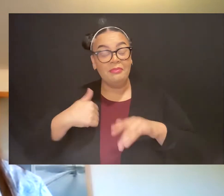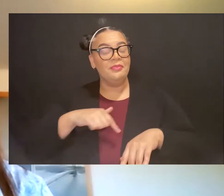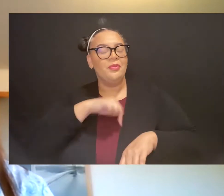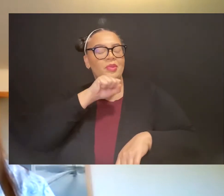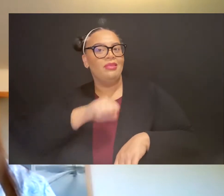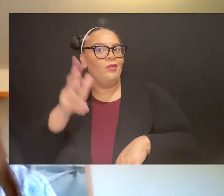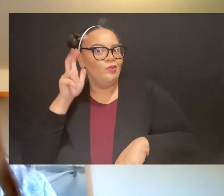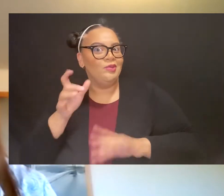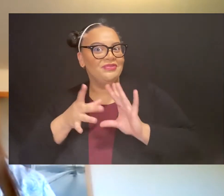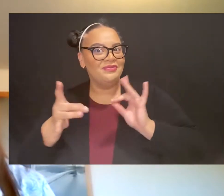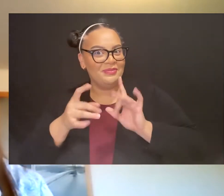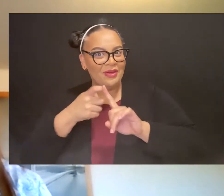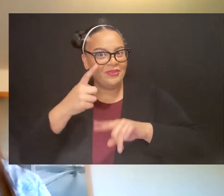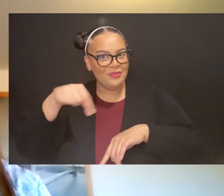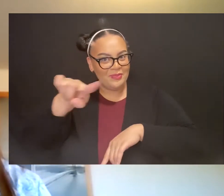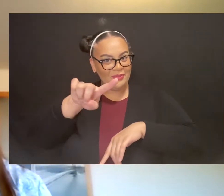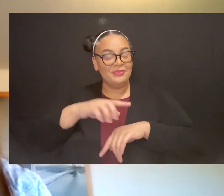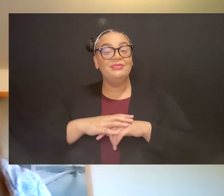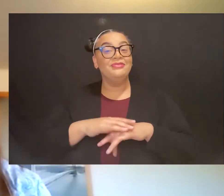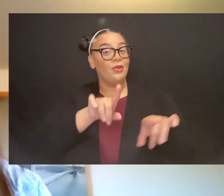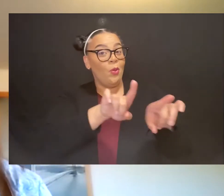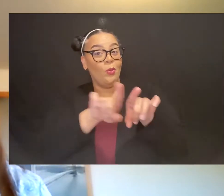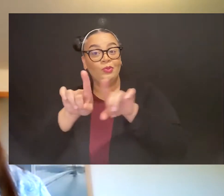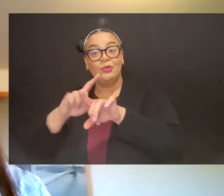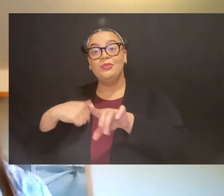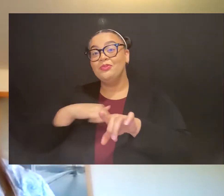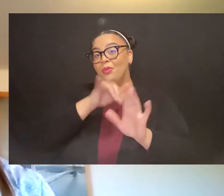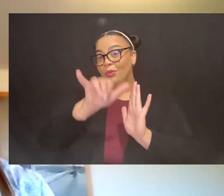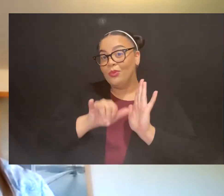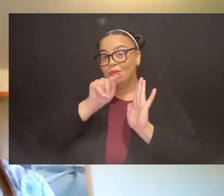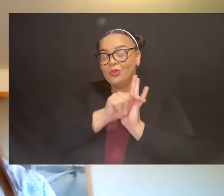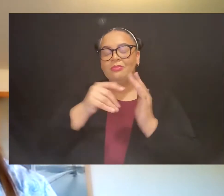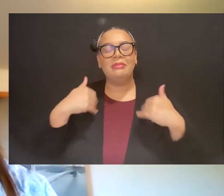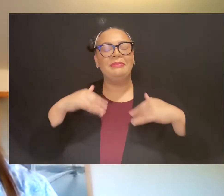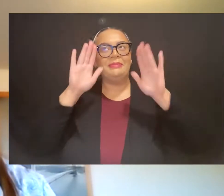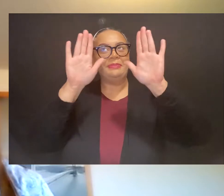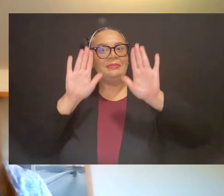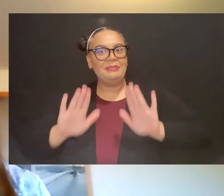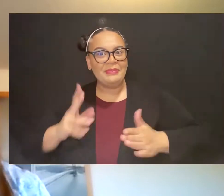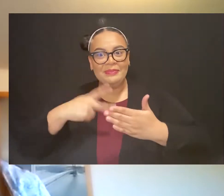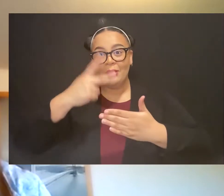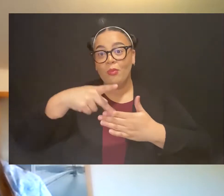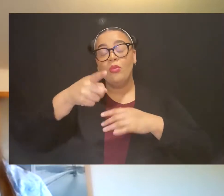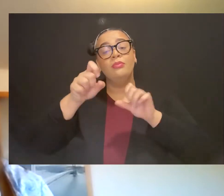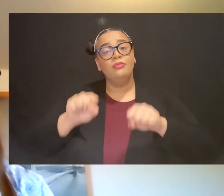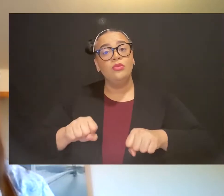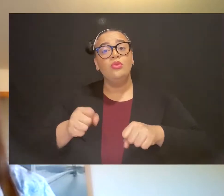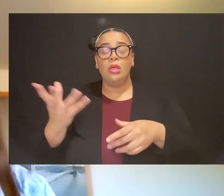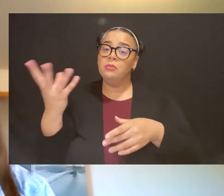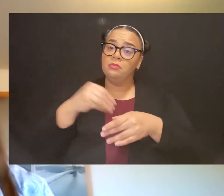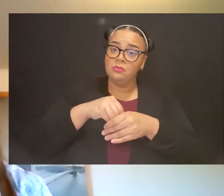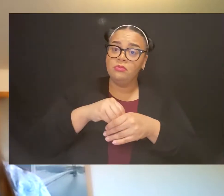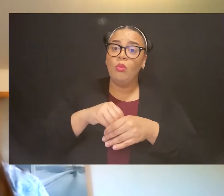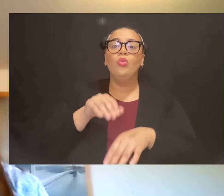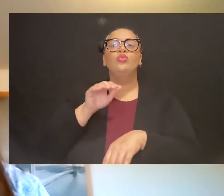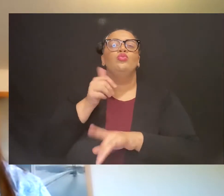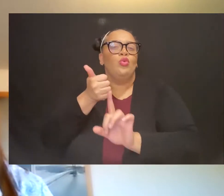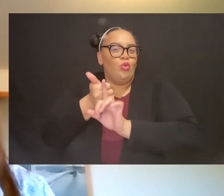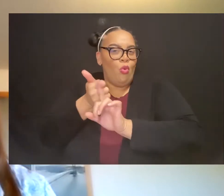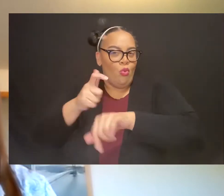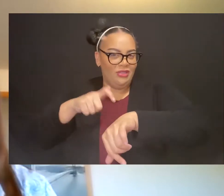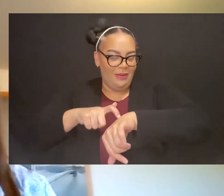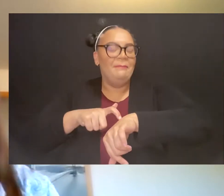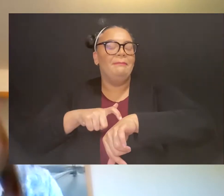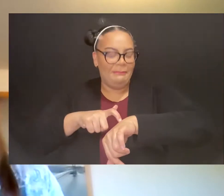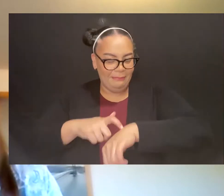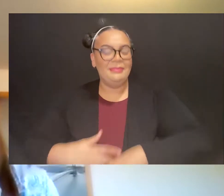we'd love to hear from you. And also, on our YouTube channel, there's all kinds of great programming that you can participate in, take part